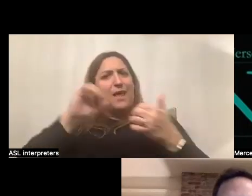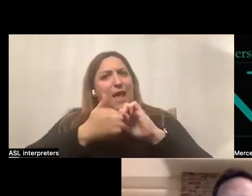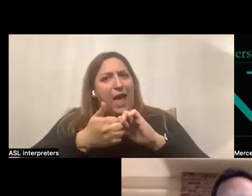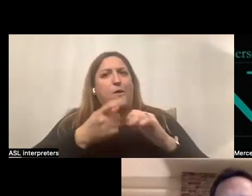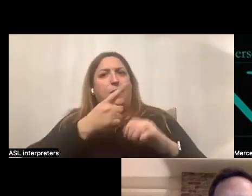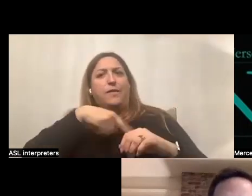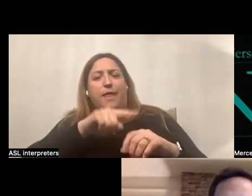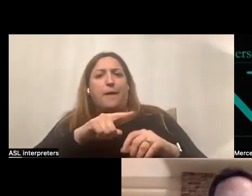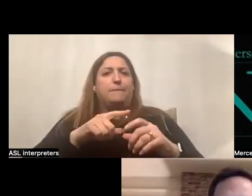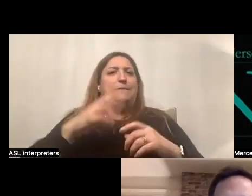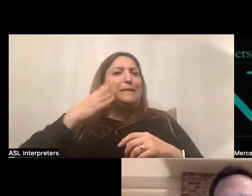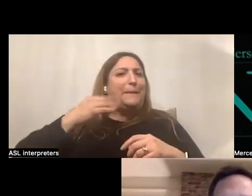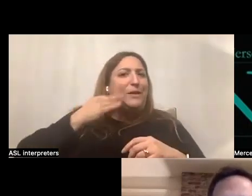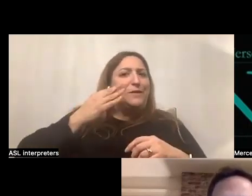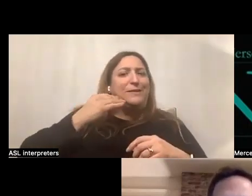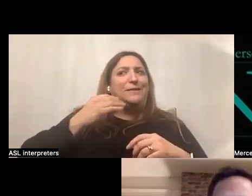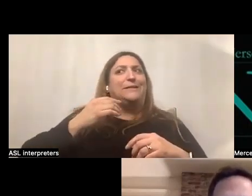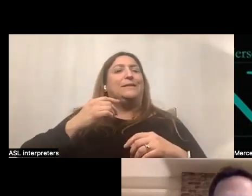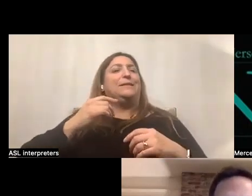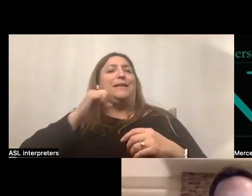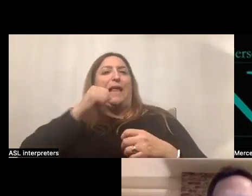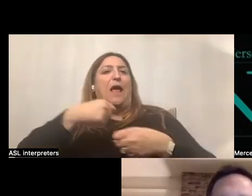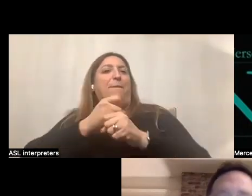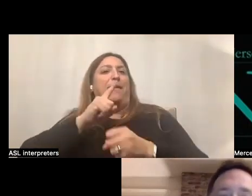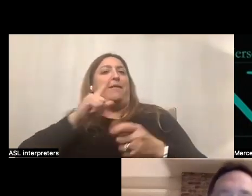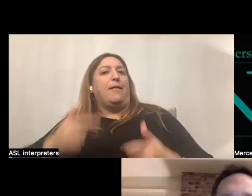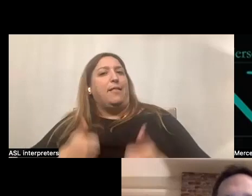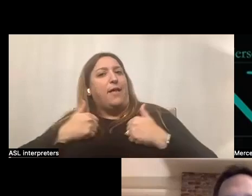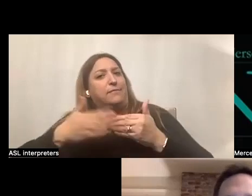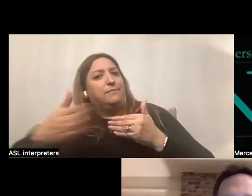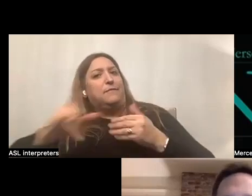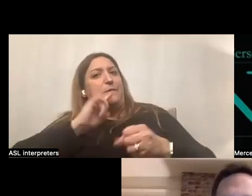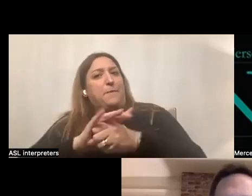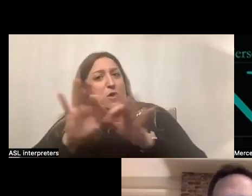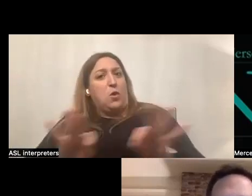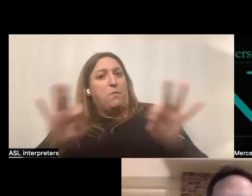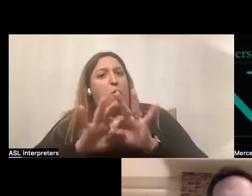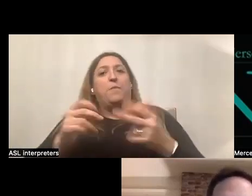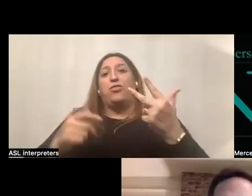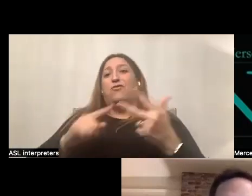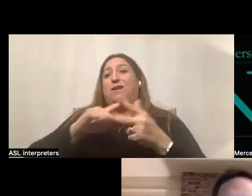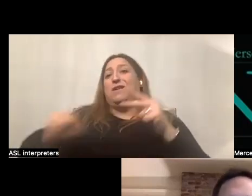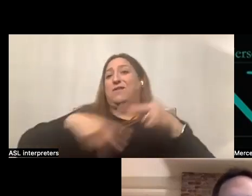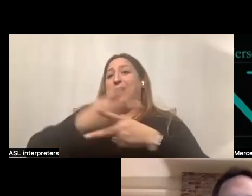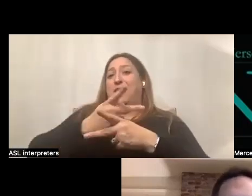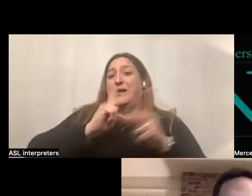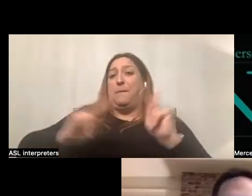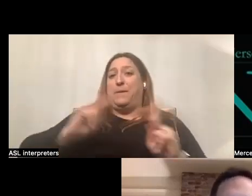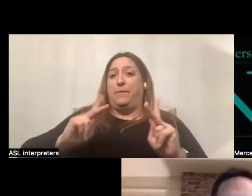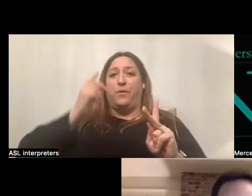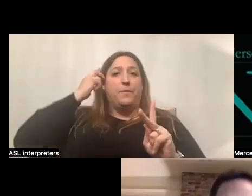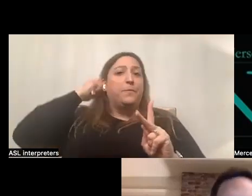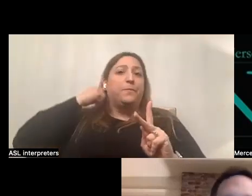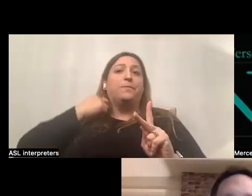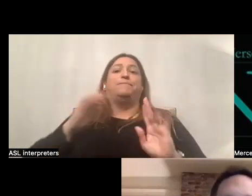thinking they are making a lifetime commitment, which is very important. There are three different people. Um, here are three different, very people.